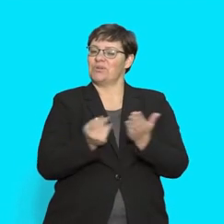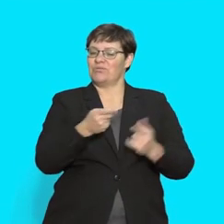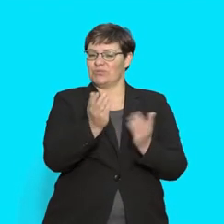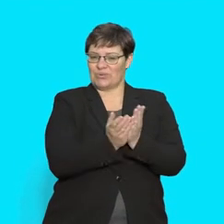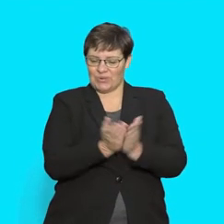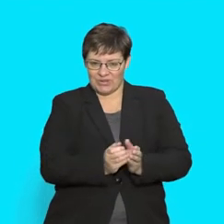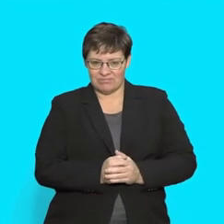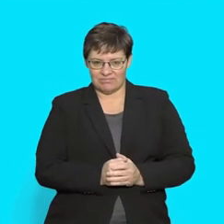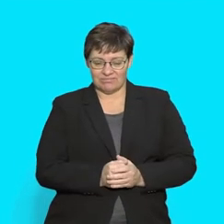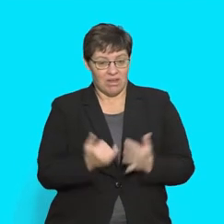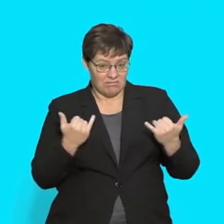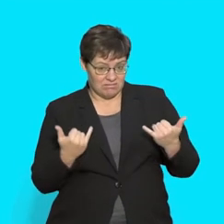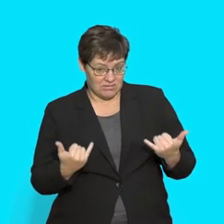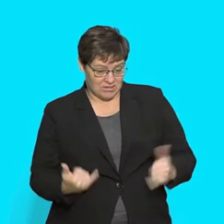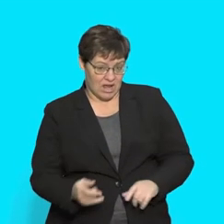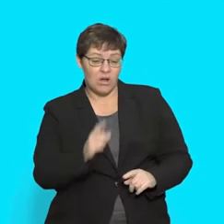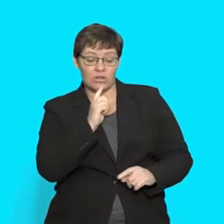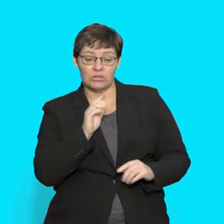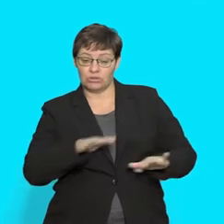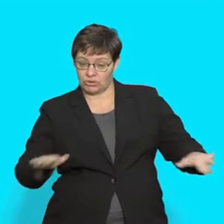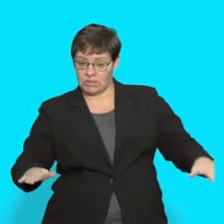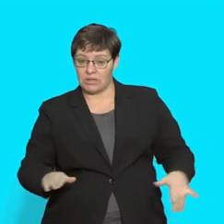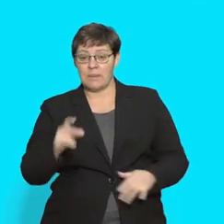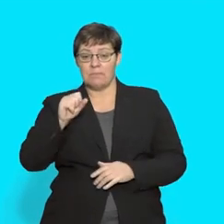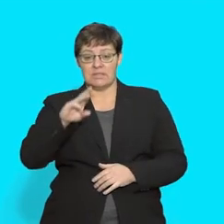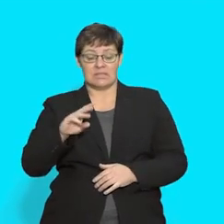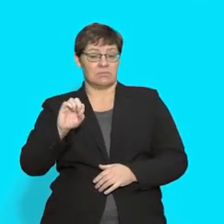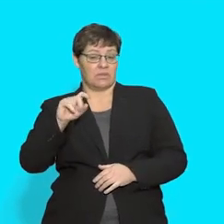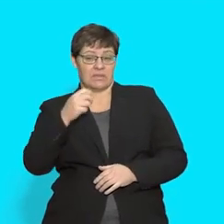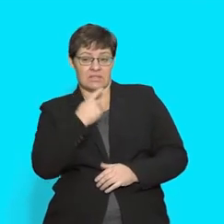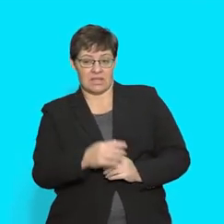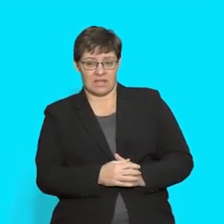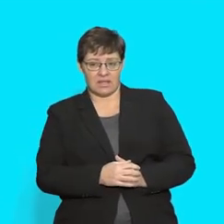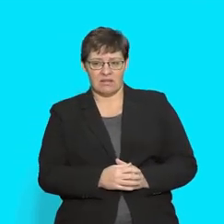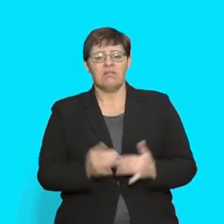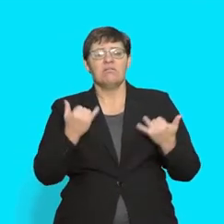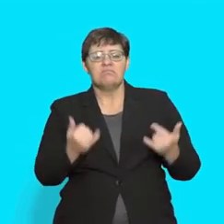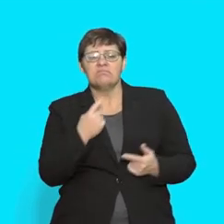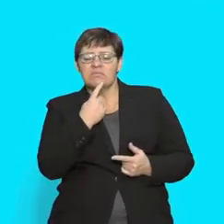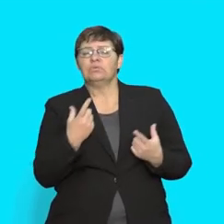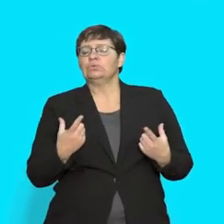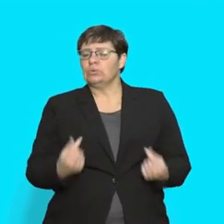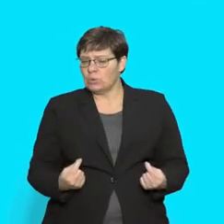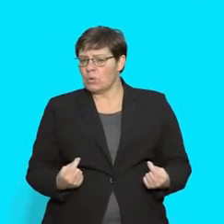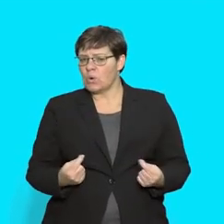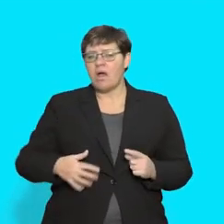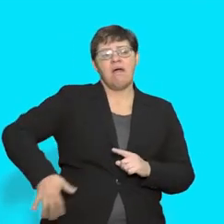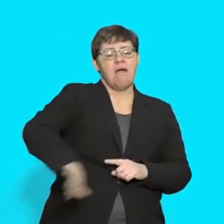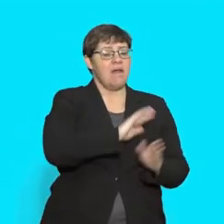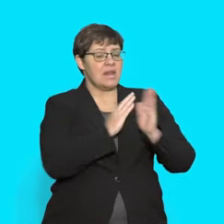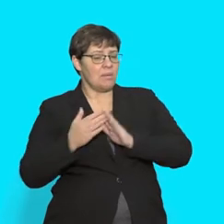Now, children, said Mrs. Smith, today, let's talk about what we can do to make our neighbourhood safer.